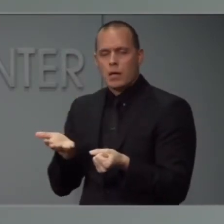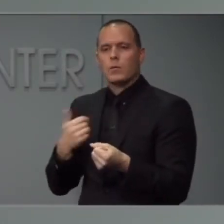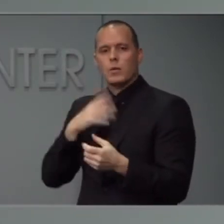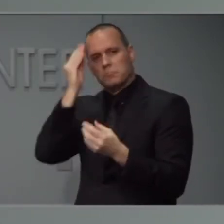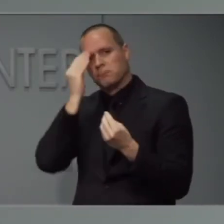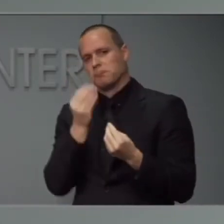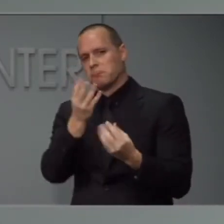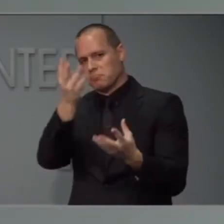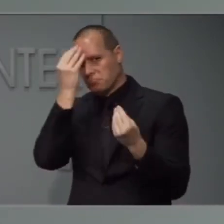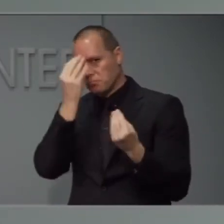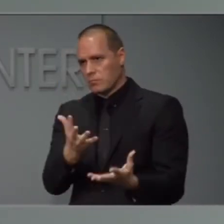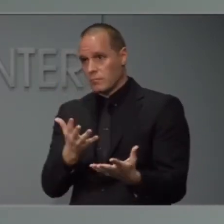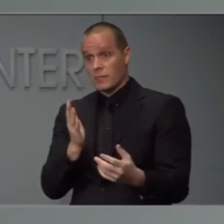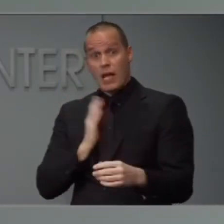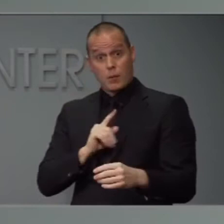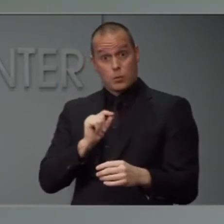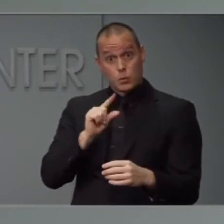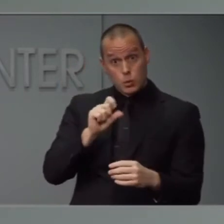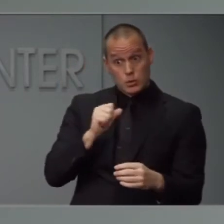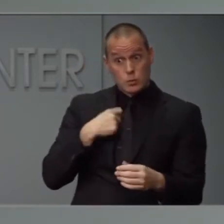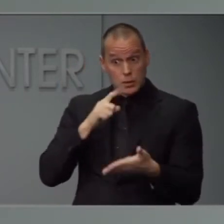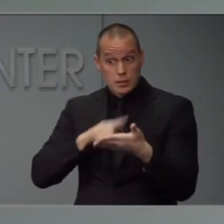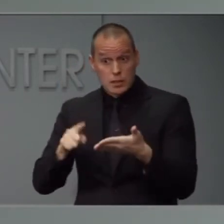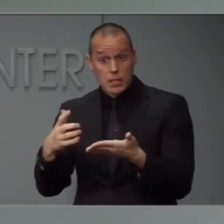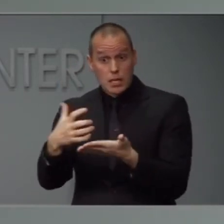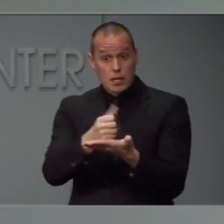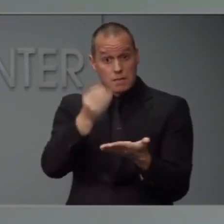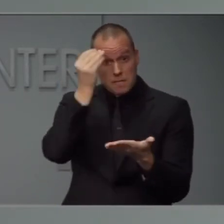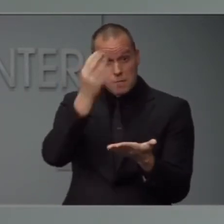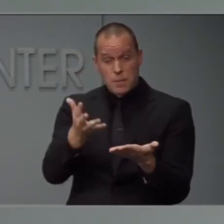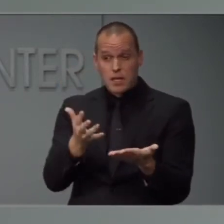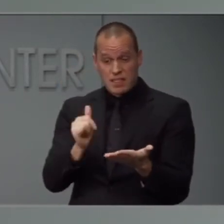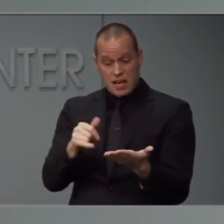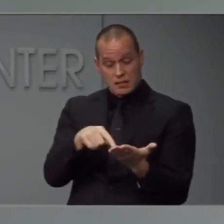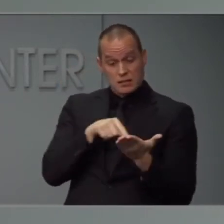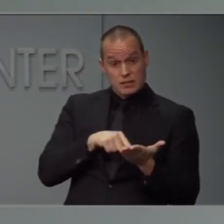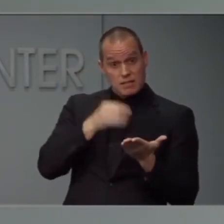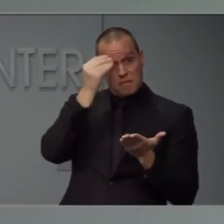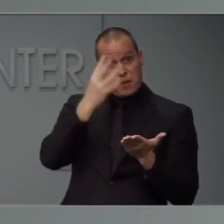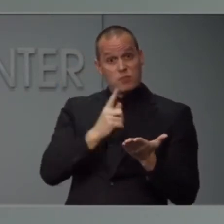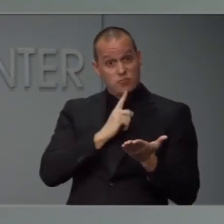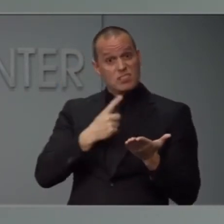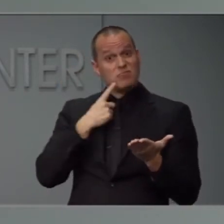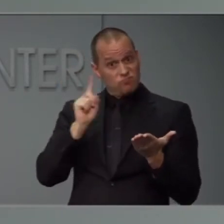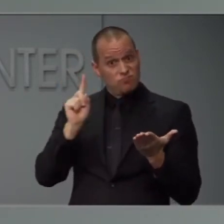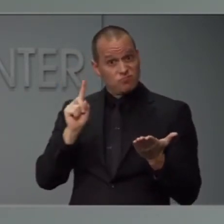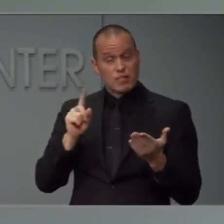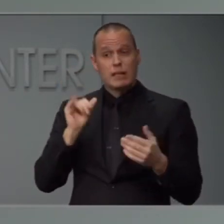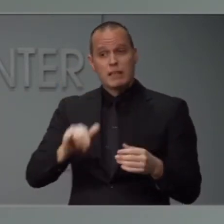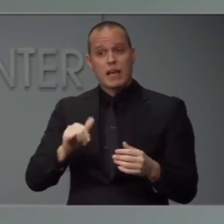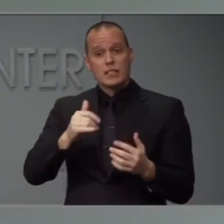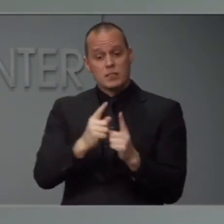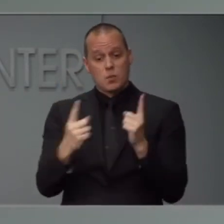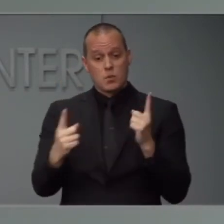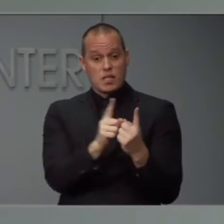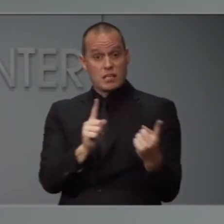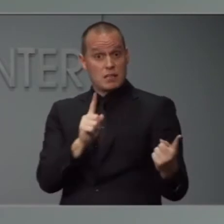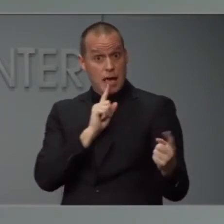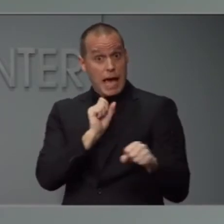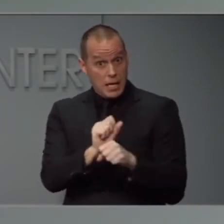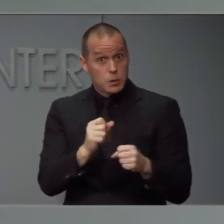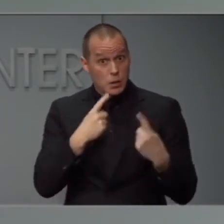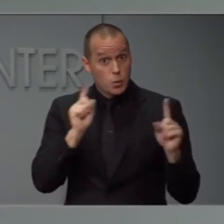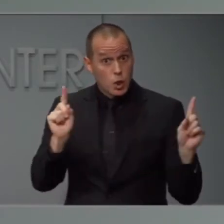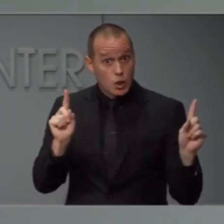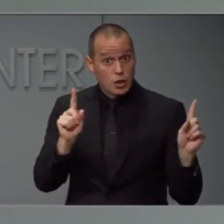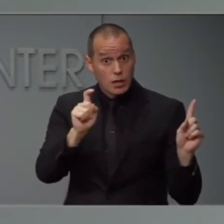that we've been using working? Is our social distancing actually slowing the spread of the virus and saving lives? So, more